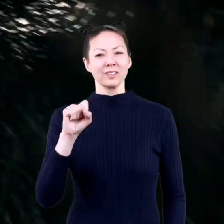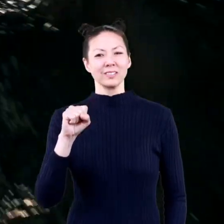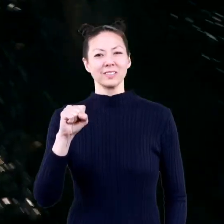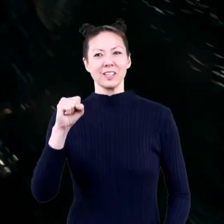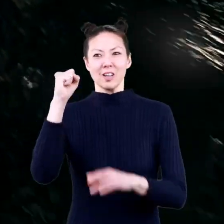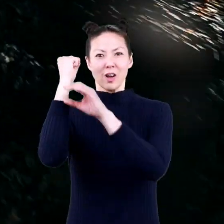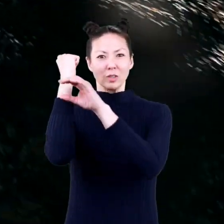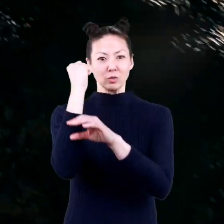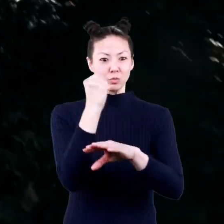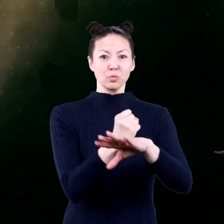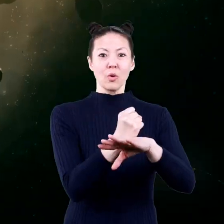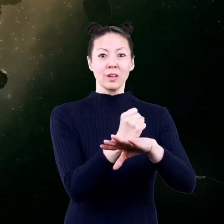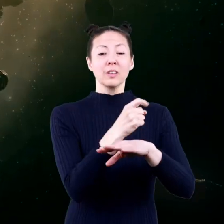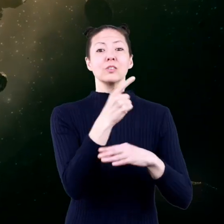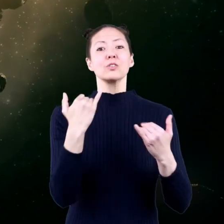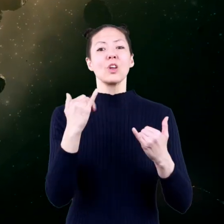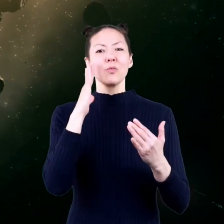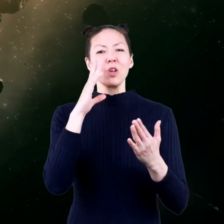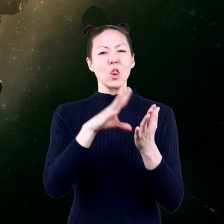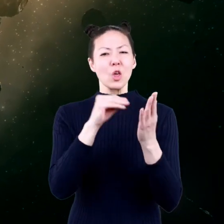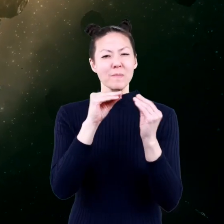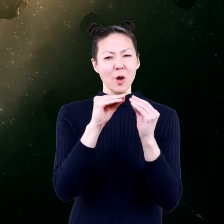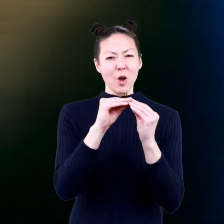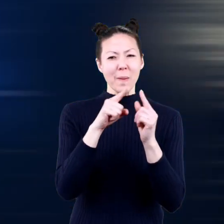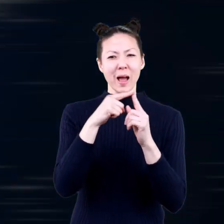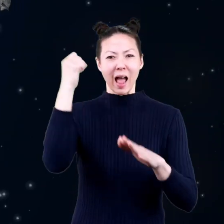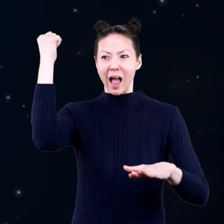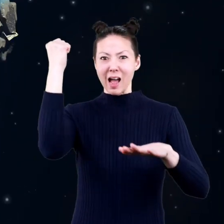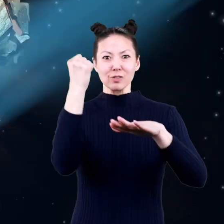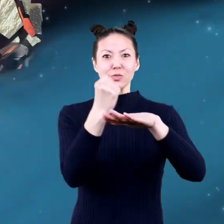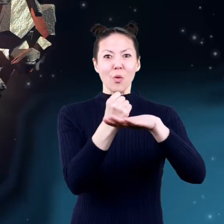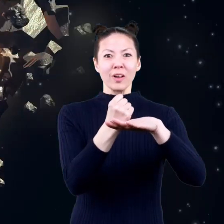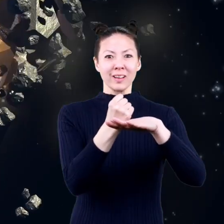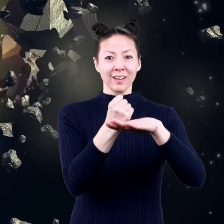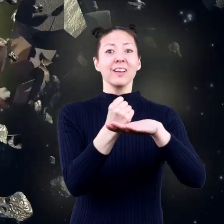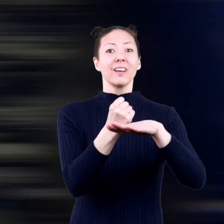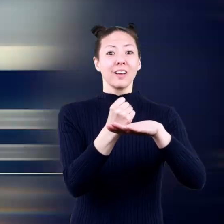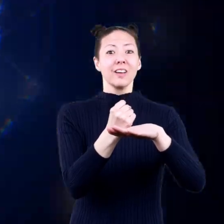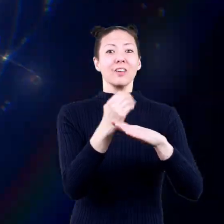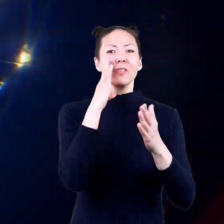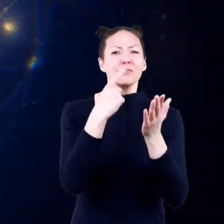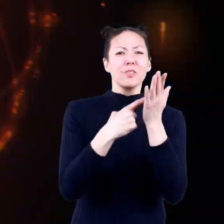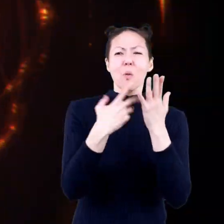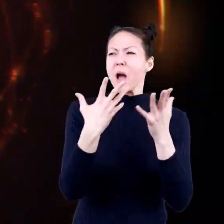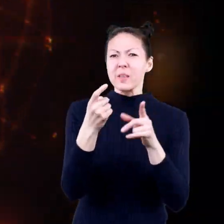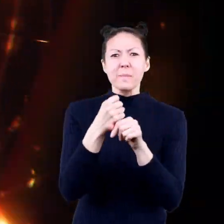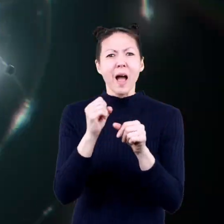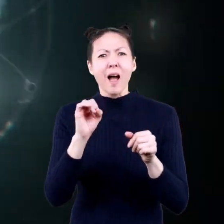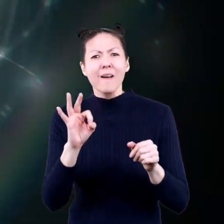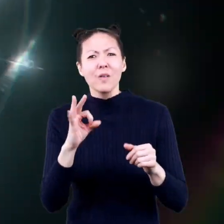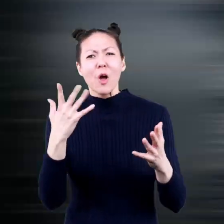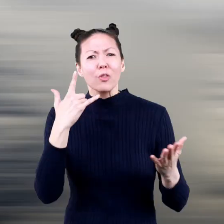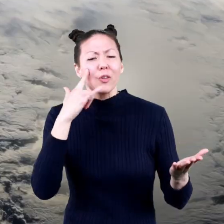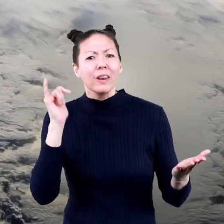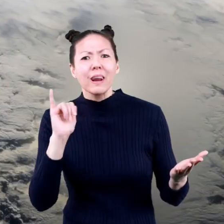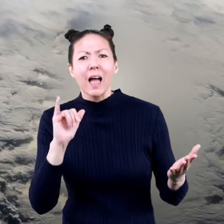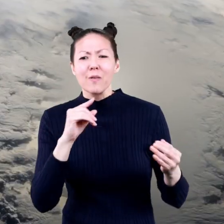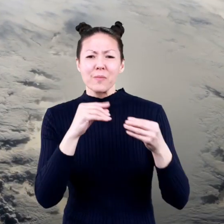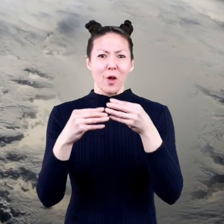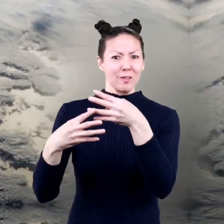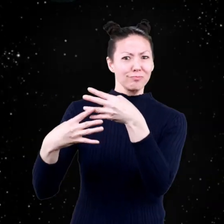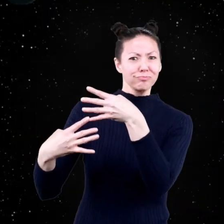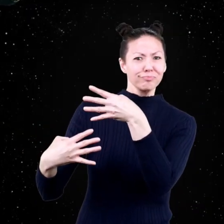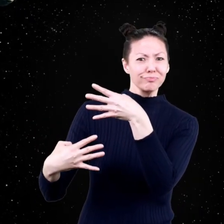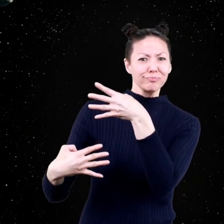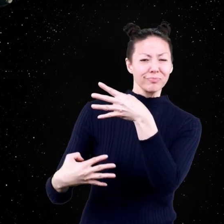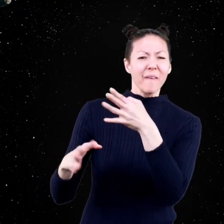Asteroids! Today, we're going to learn all about asteroids. We'll talk about what they're made of, what they look